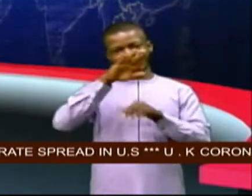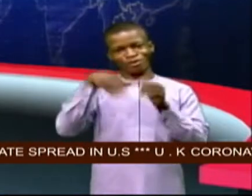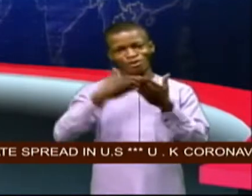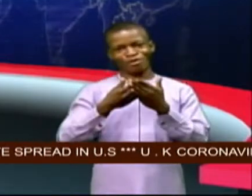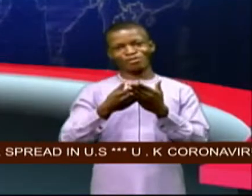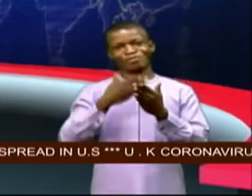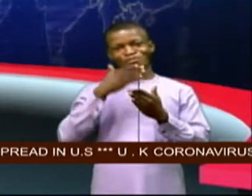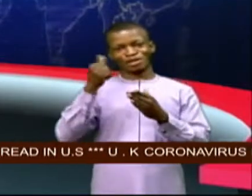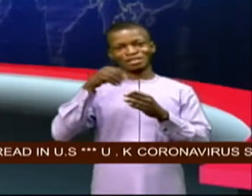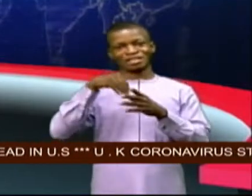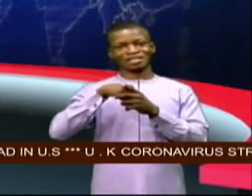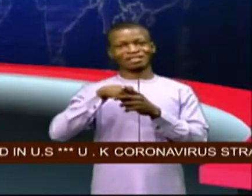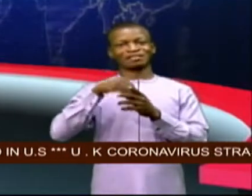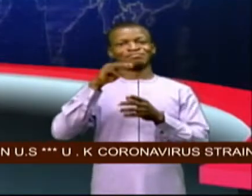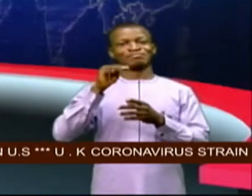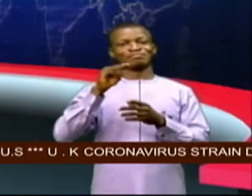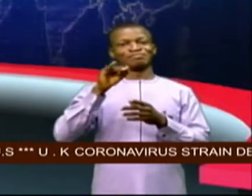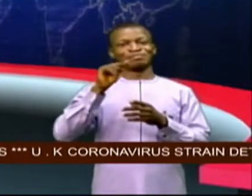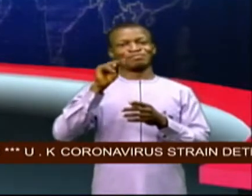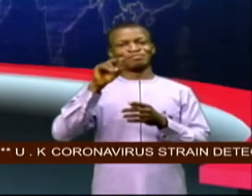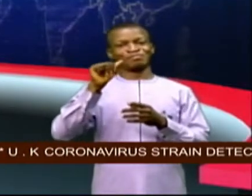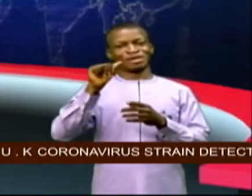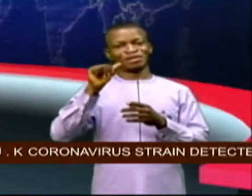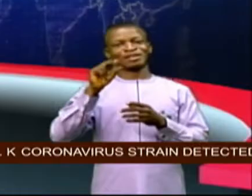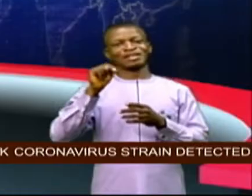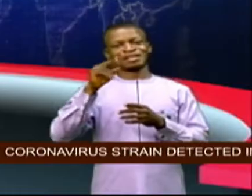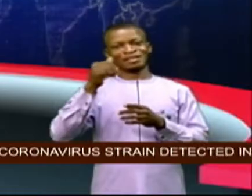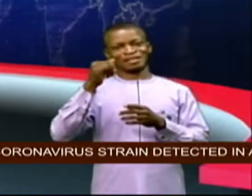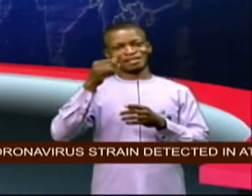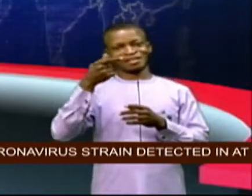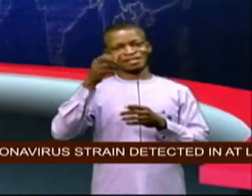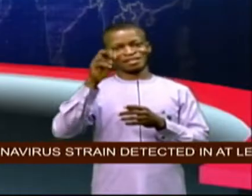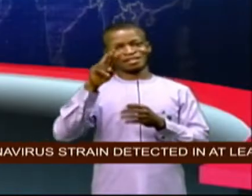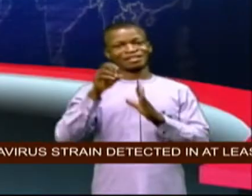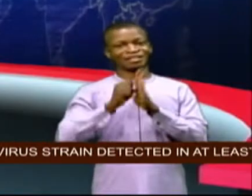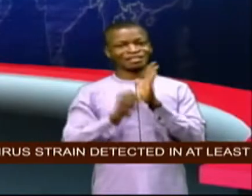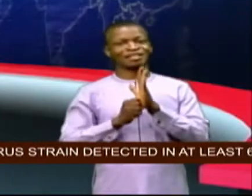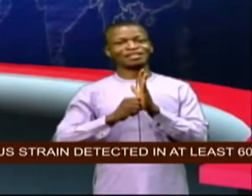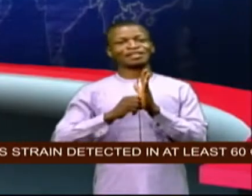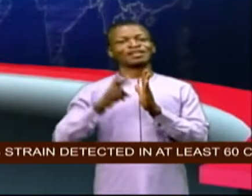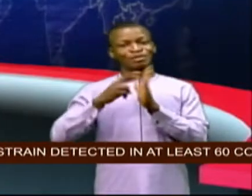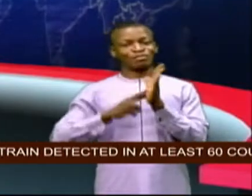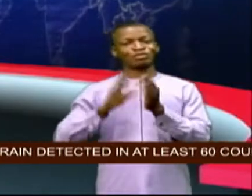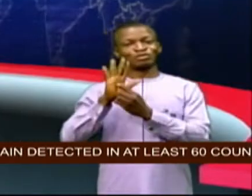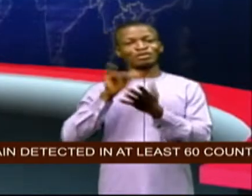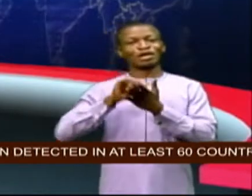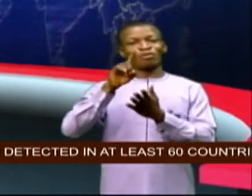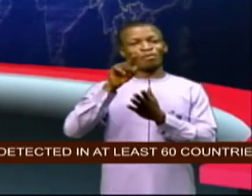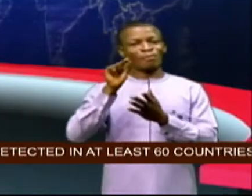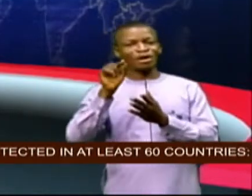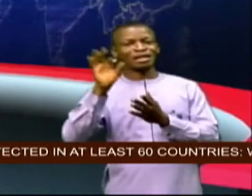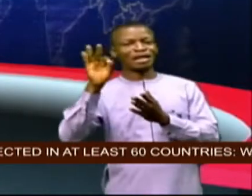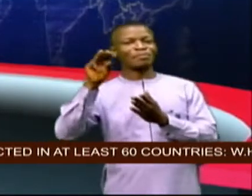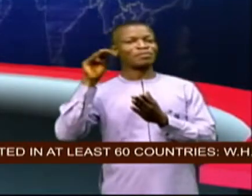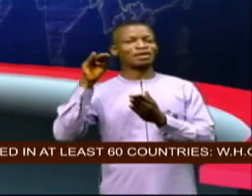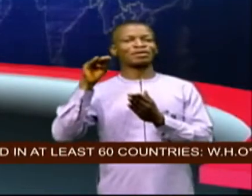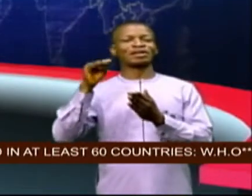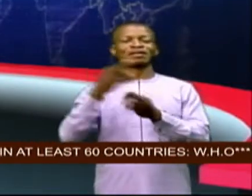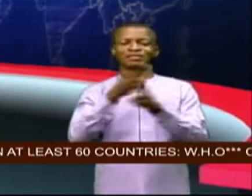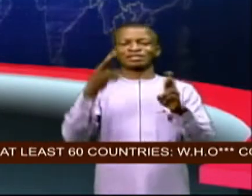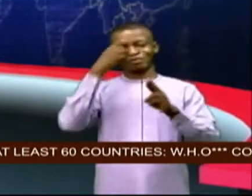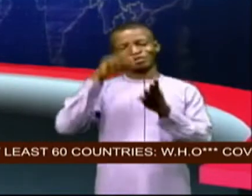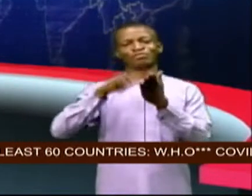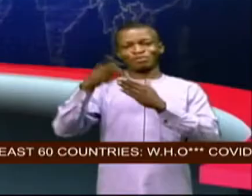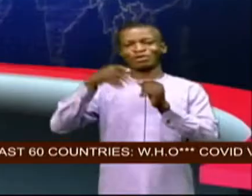in mina niger states usaina musa reports that 1.9 billion naira has so far been released for the program